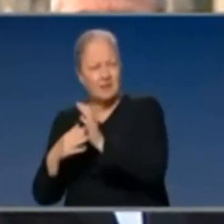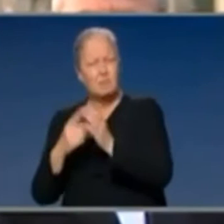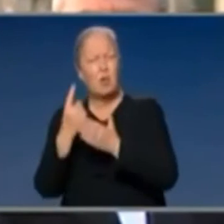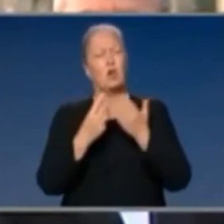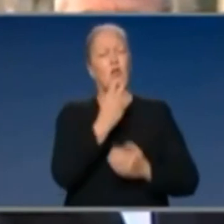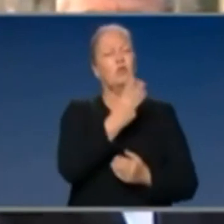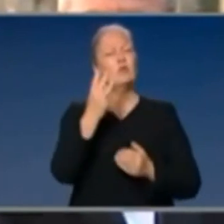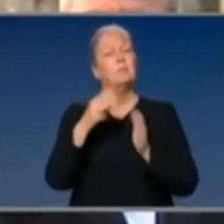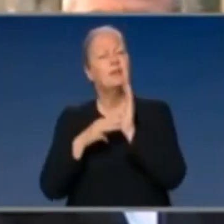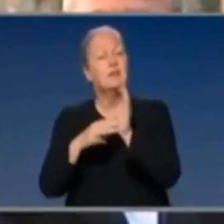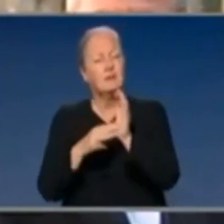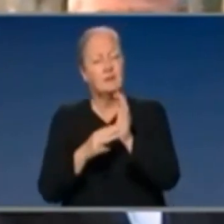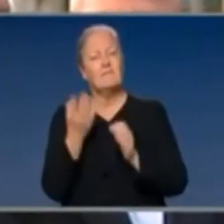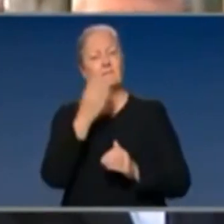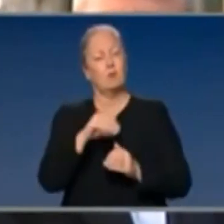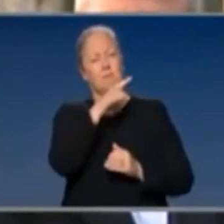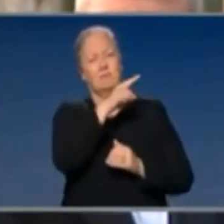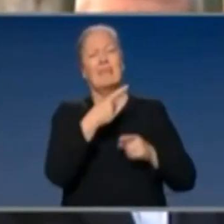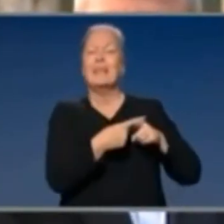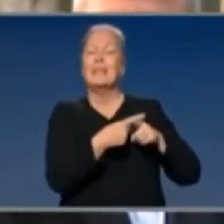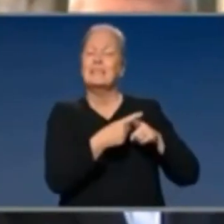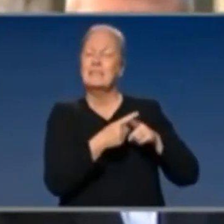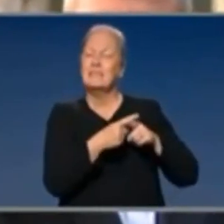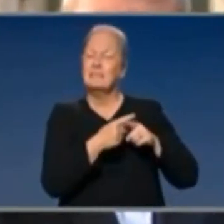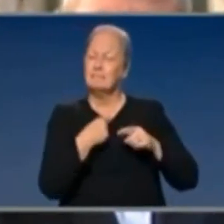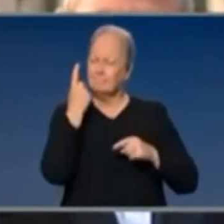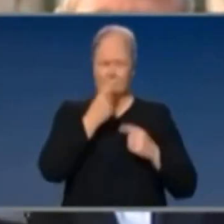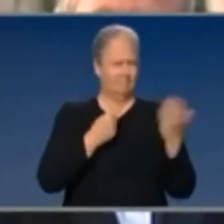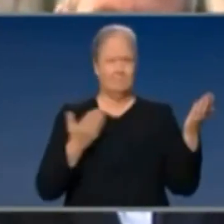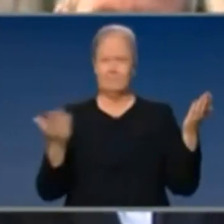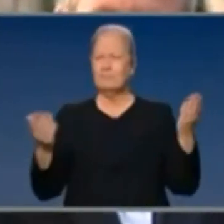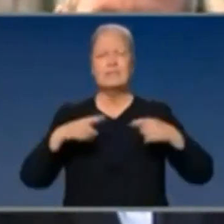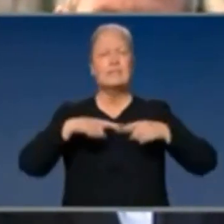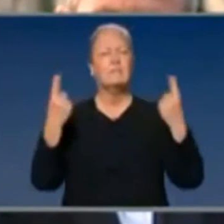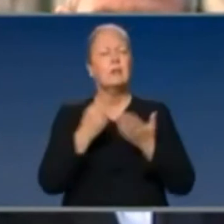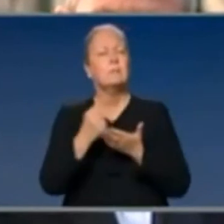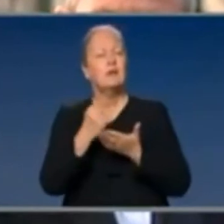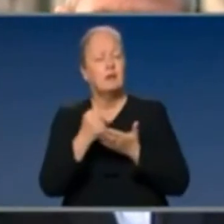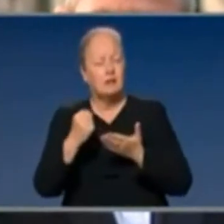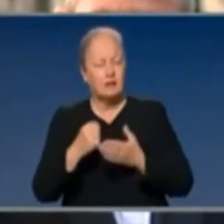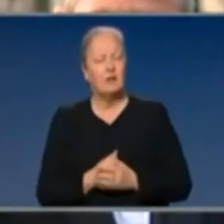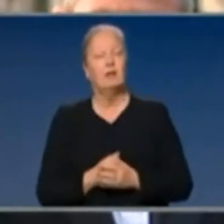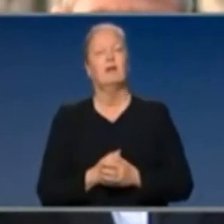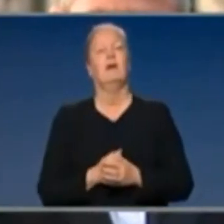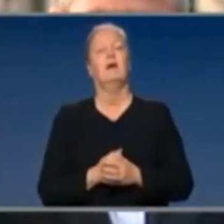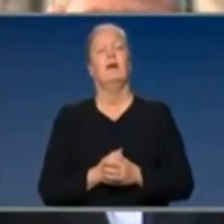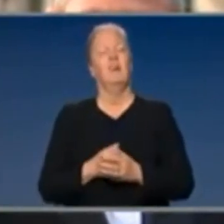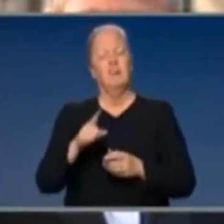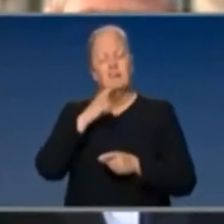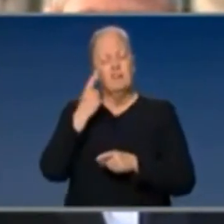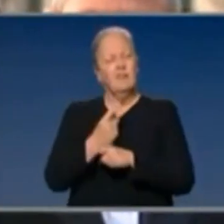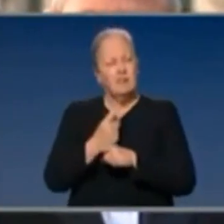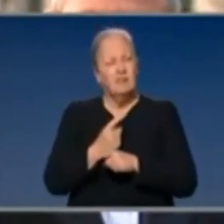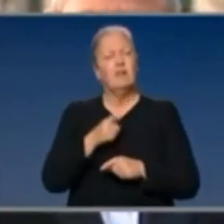million from Oxford University? And can you also explain the contract seems to say that taxpayers will pay